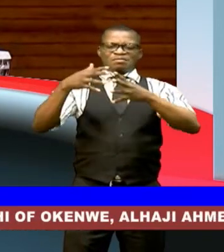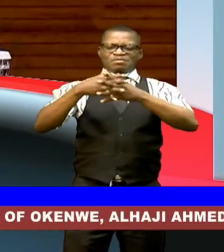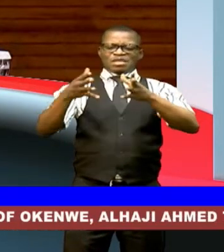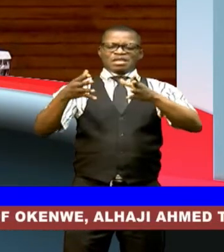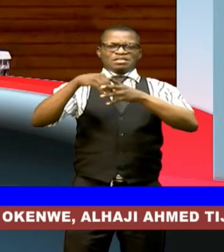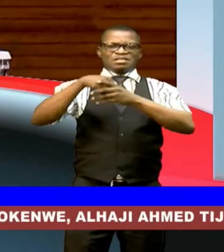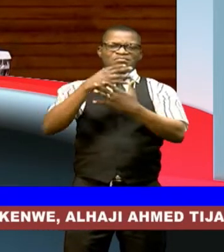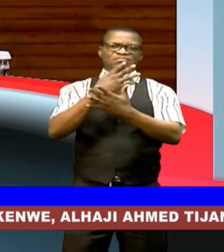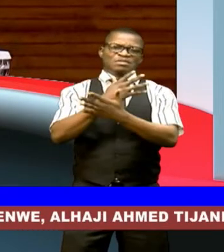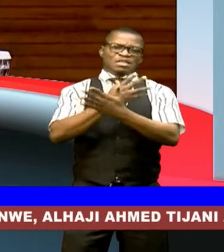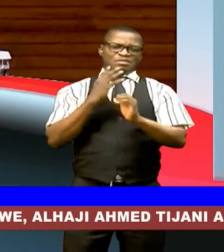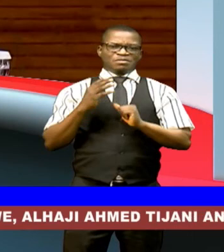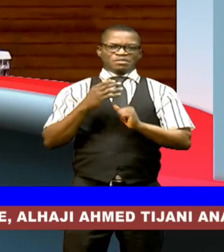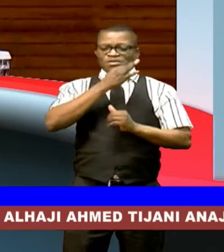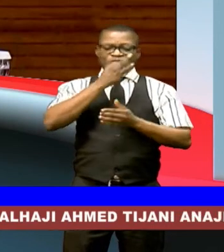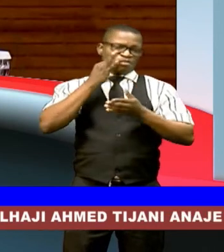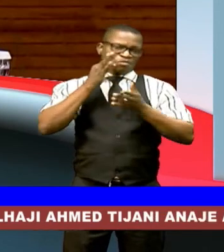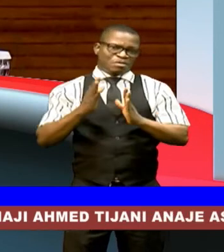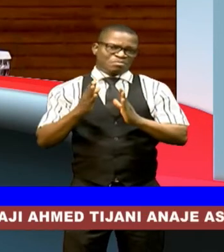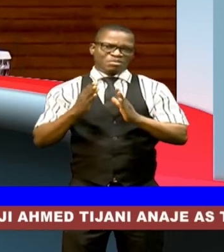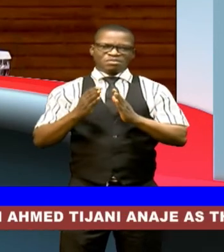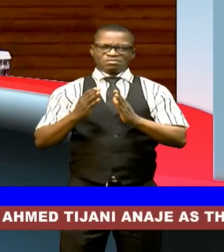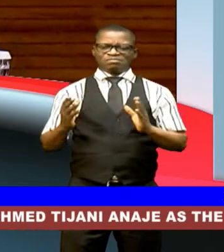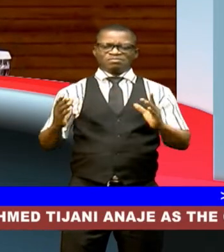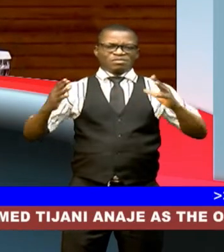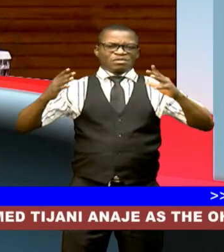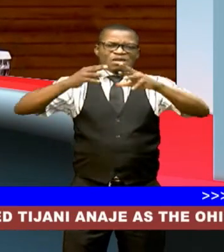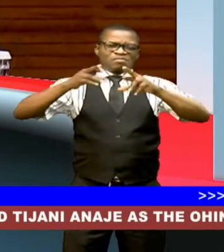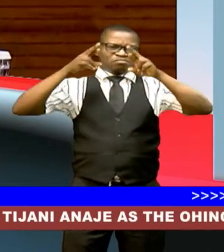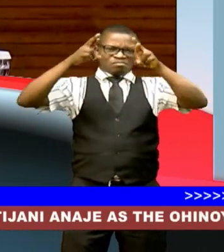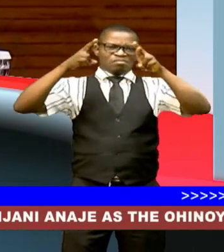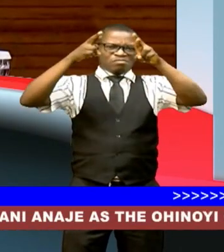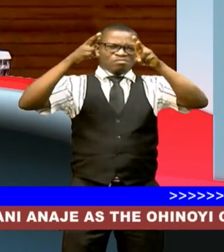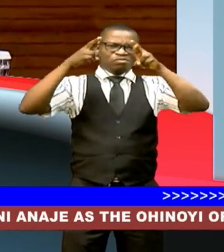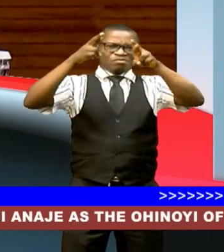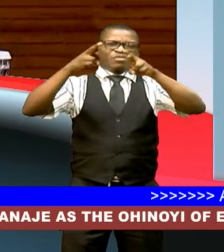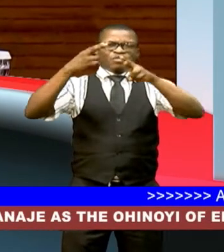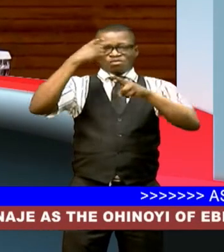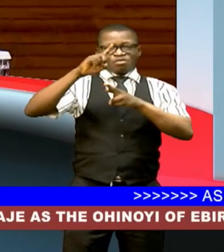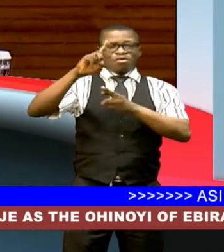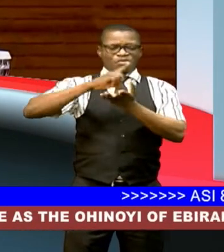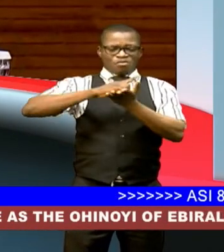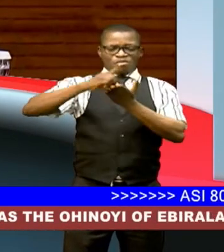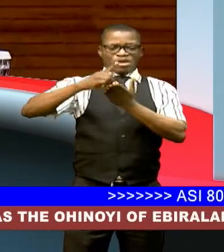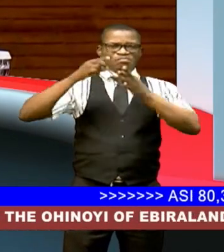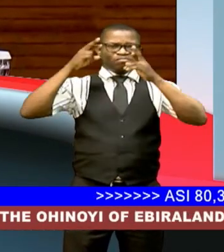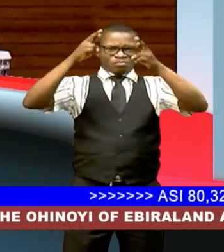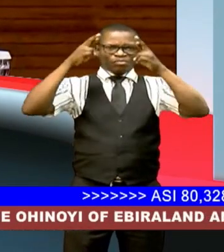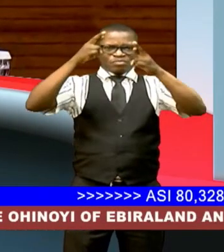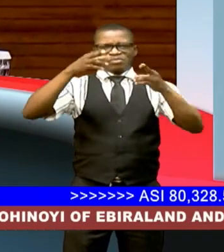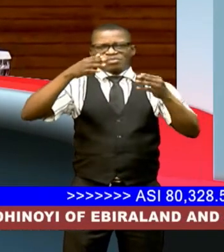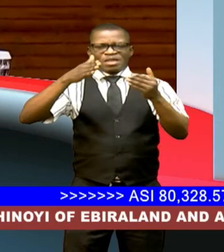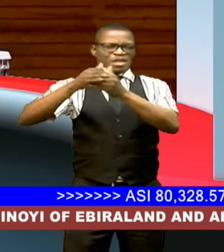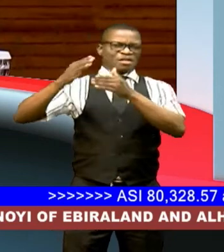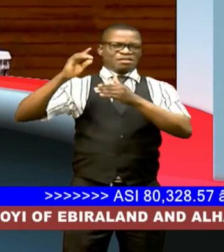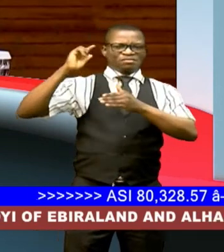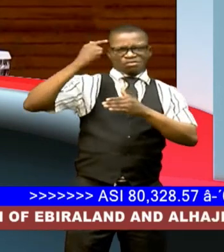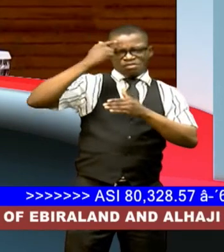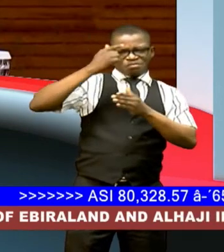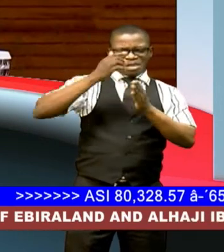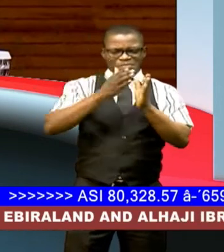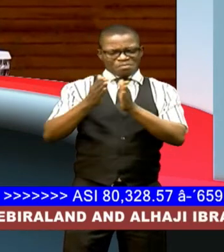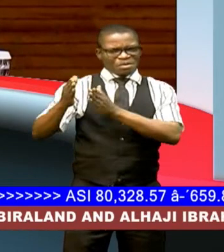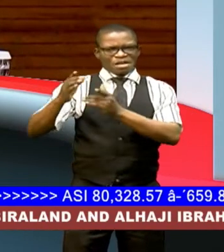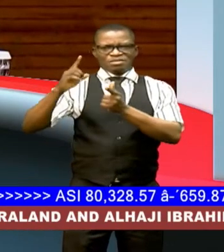germany farmers gathered four demonstrations launching a week of protests against a government plan